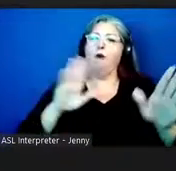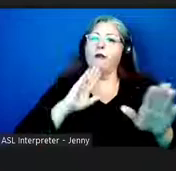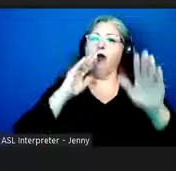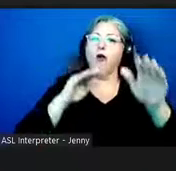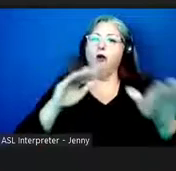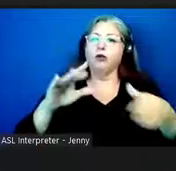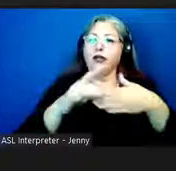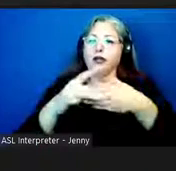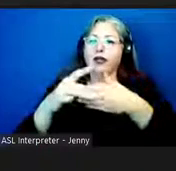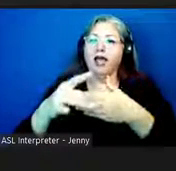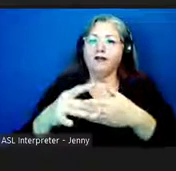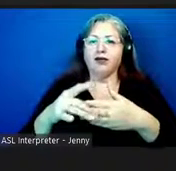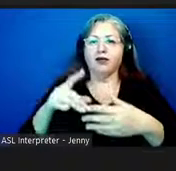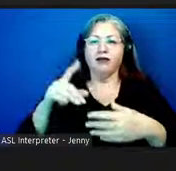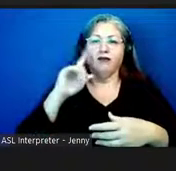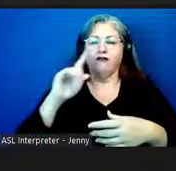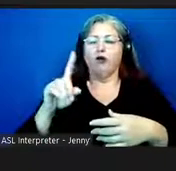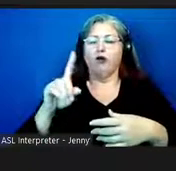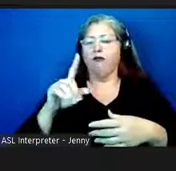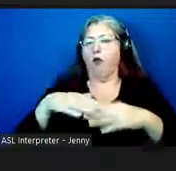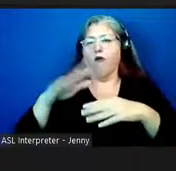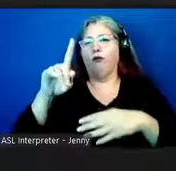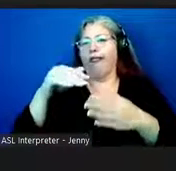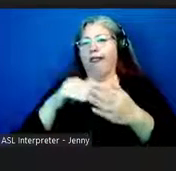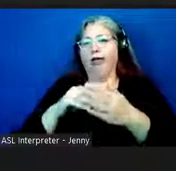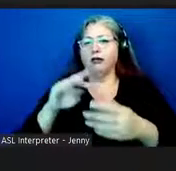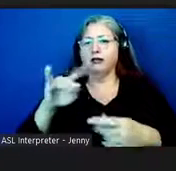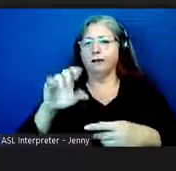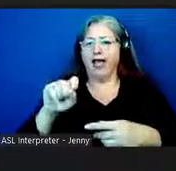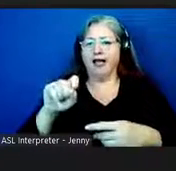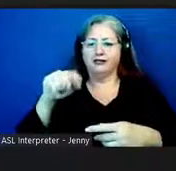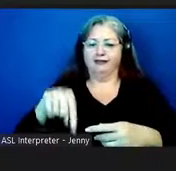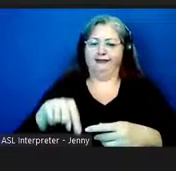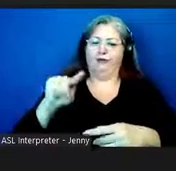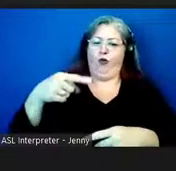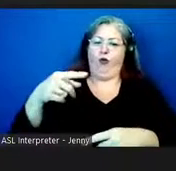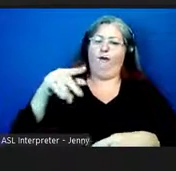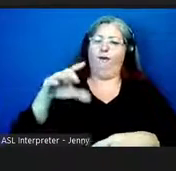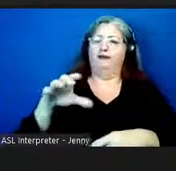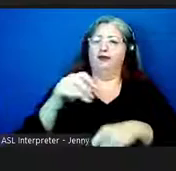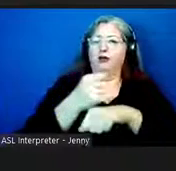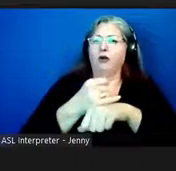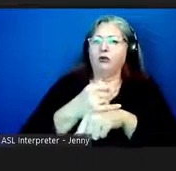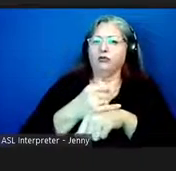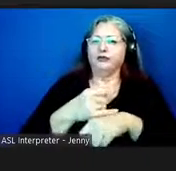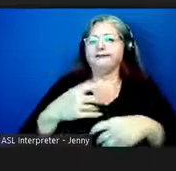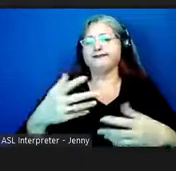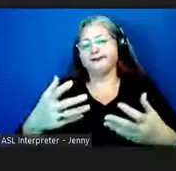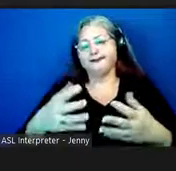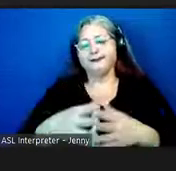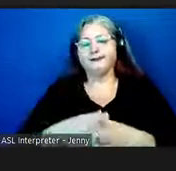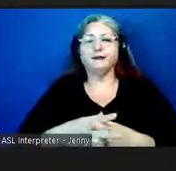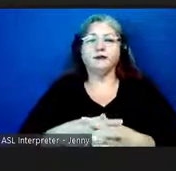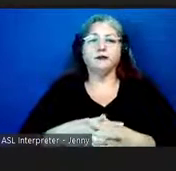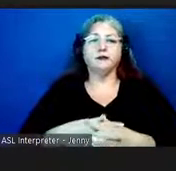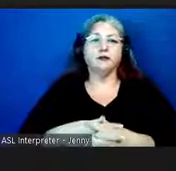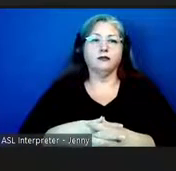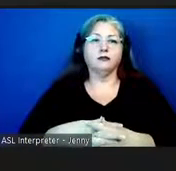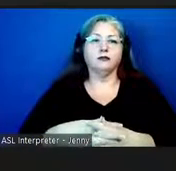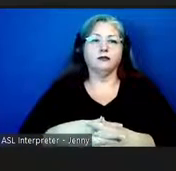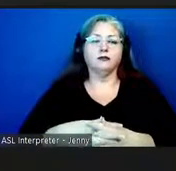in the thousands and thousands of miles here in the large pacific ocean so uh this